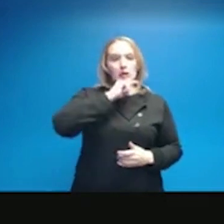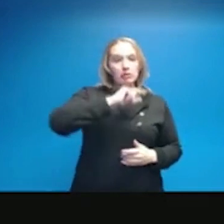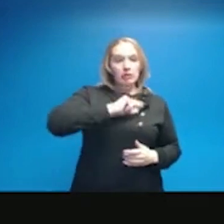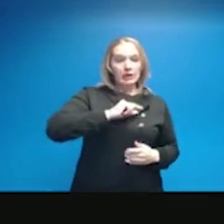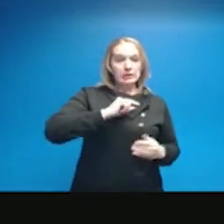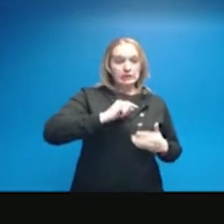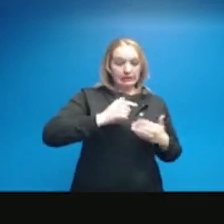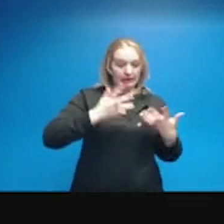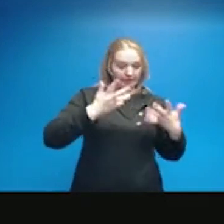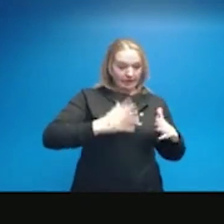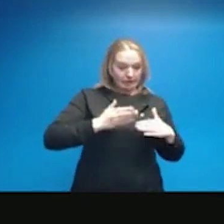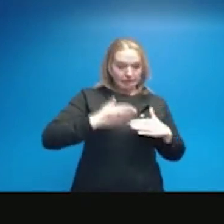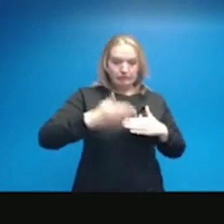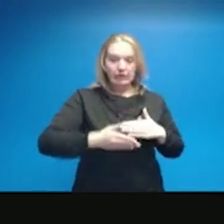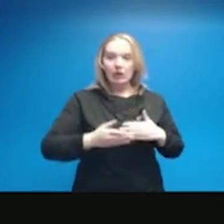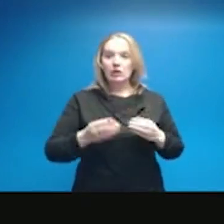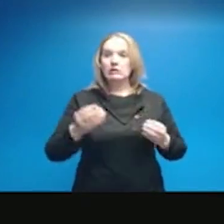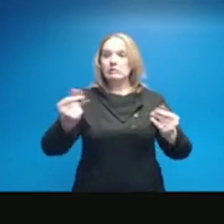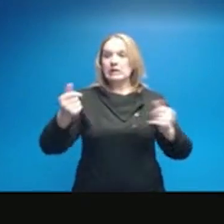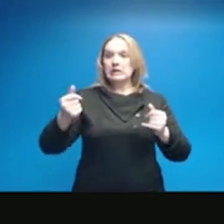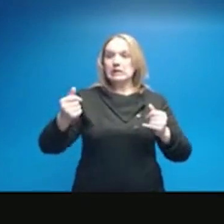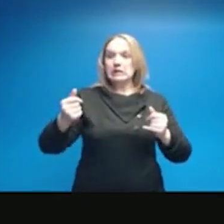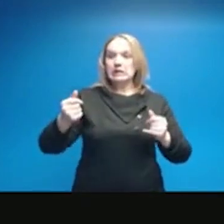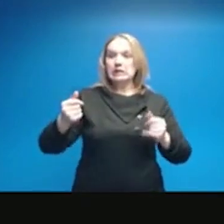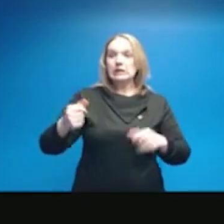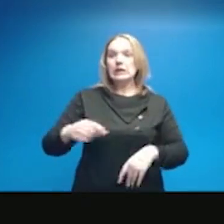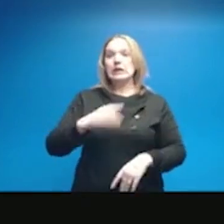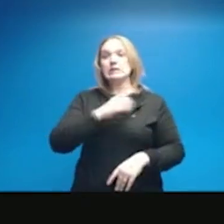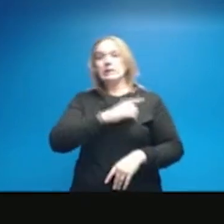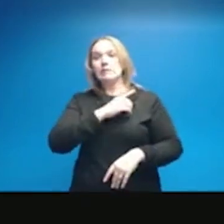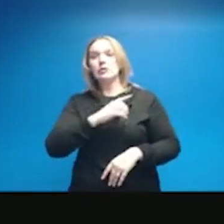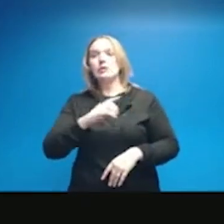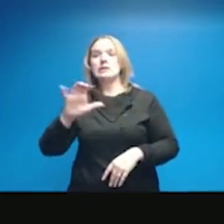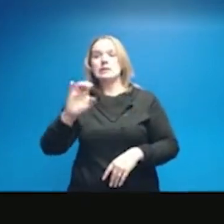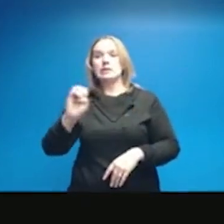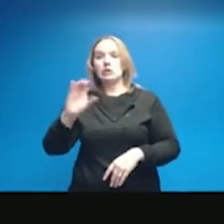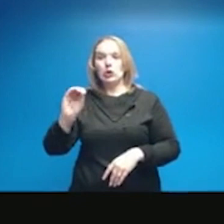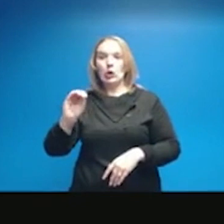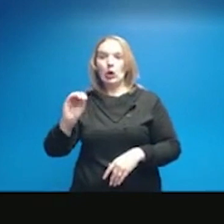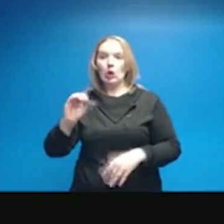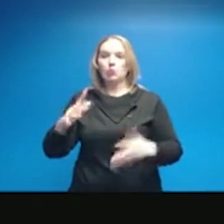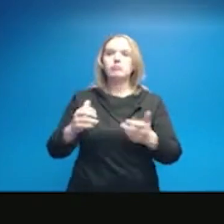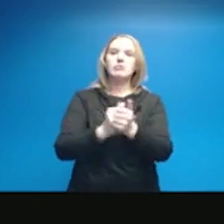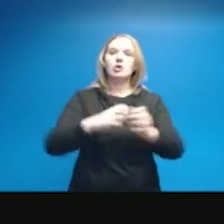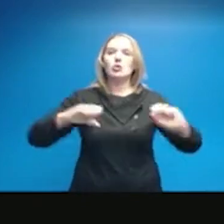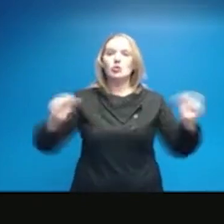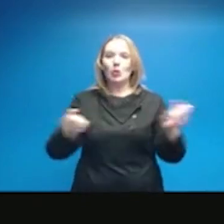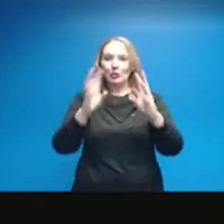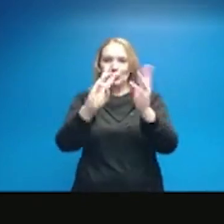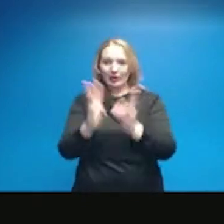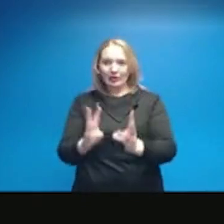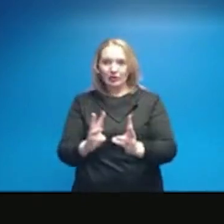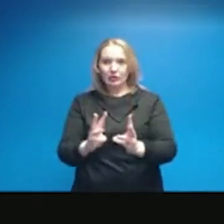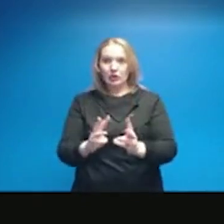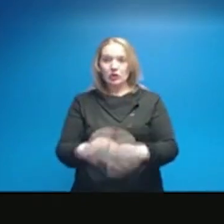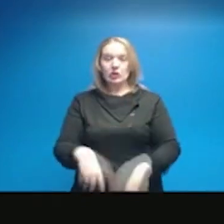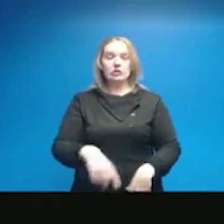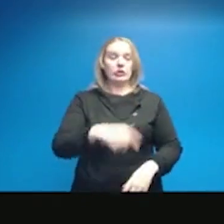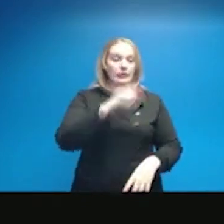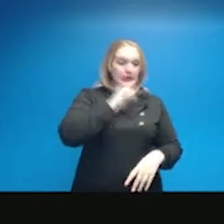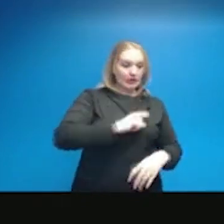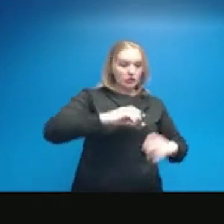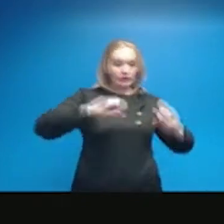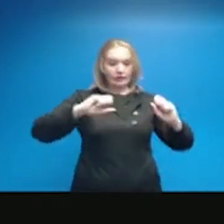deputy CEO updated our cold weather action plan. So, we started drilling between Thanksgiving and Christmas